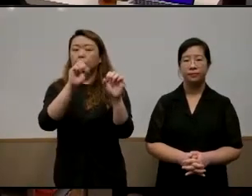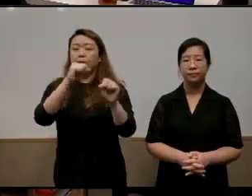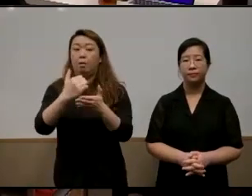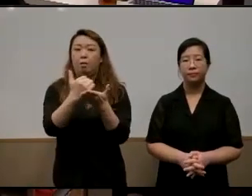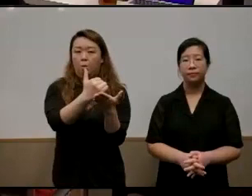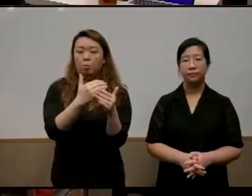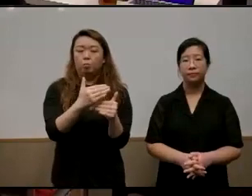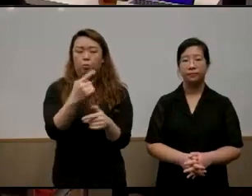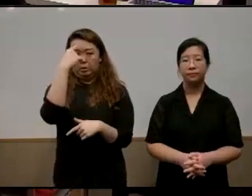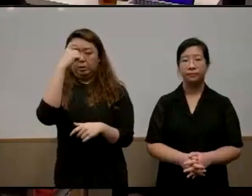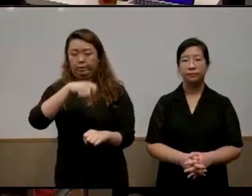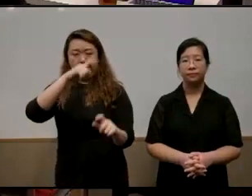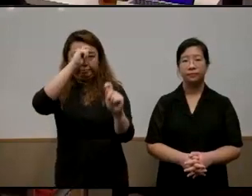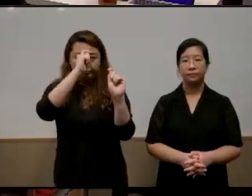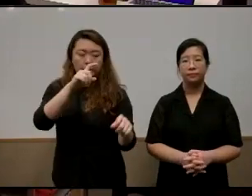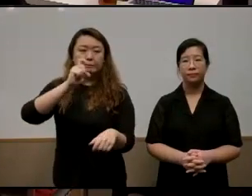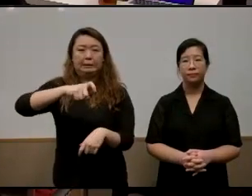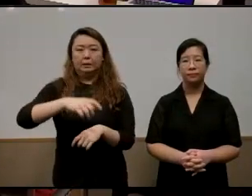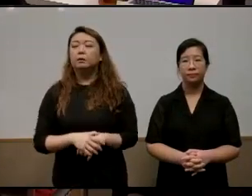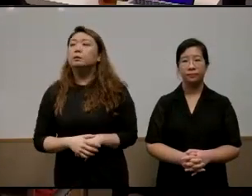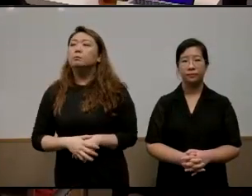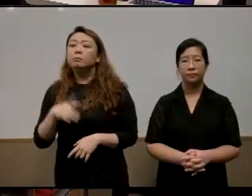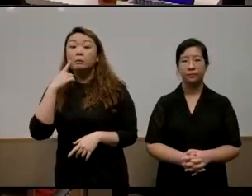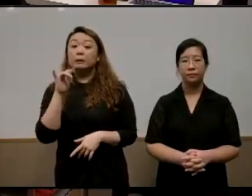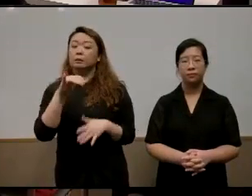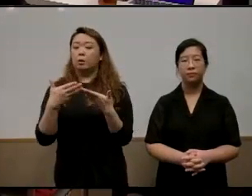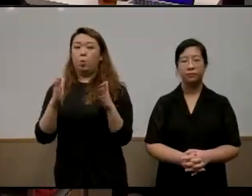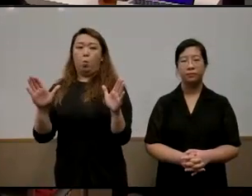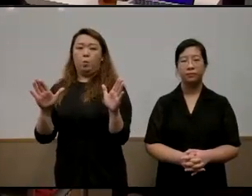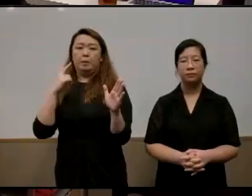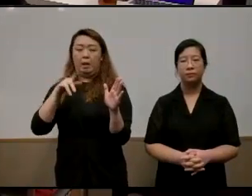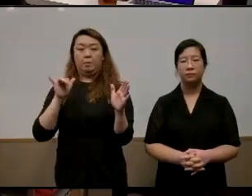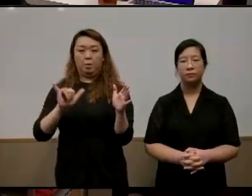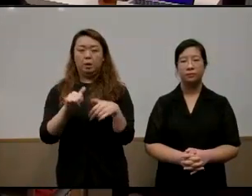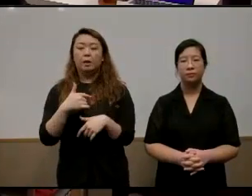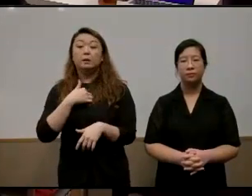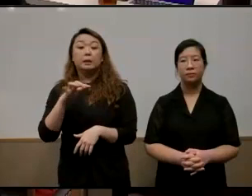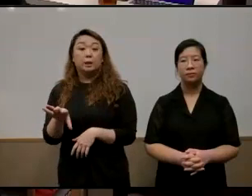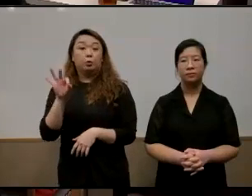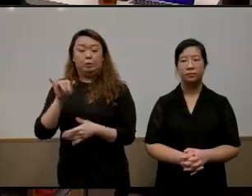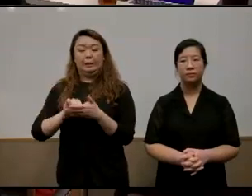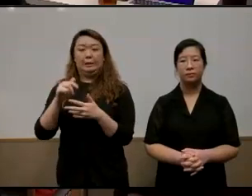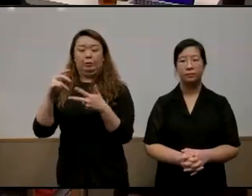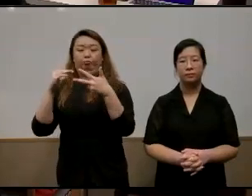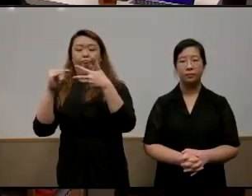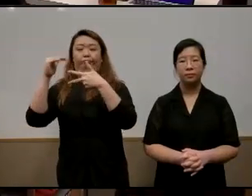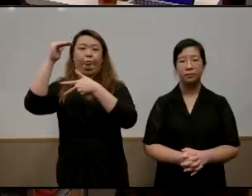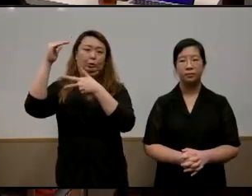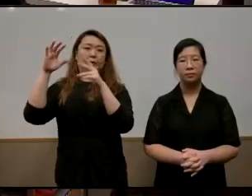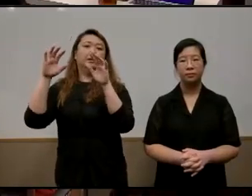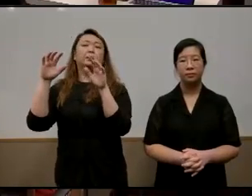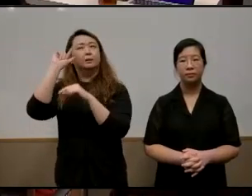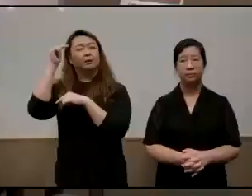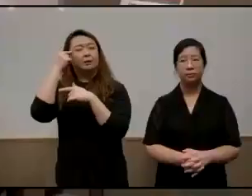move forward um so it was partly that that wanting to be open-ended about that um that i chose the three tiers of governance framework which